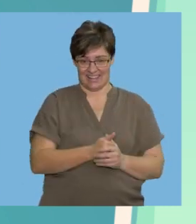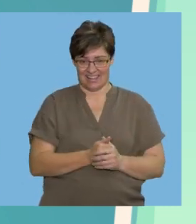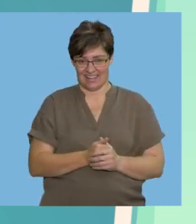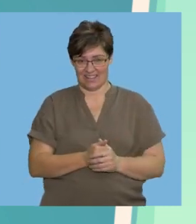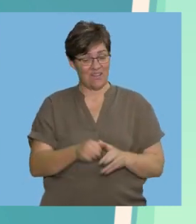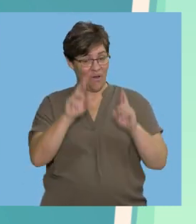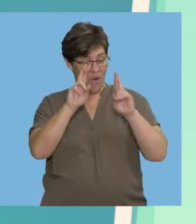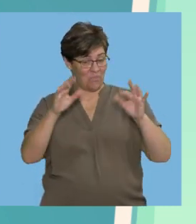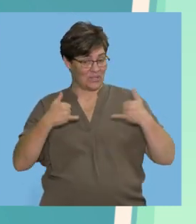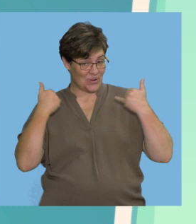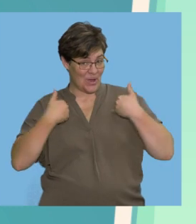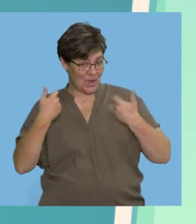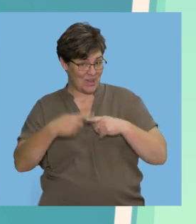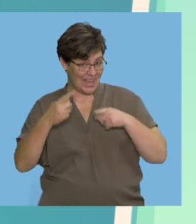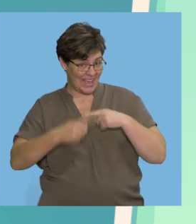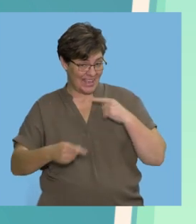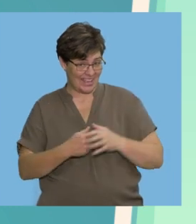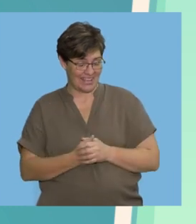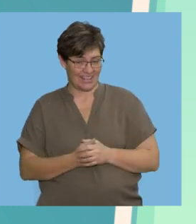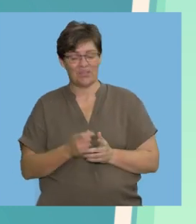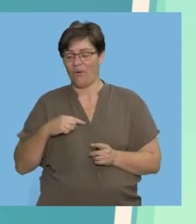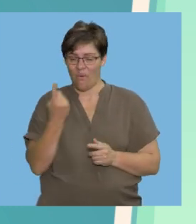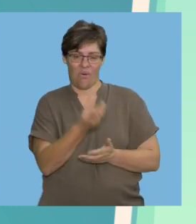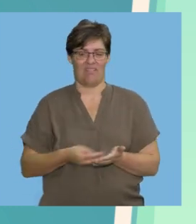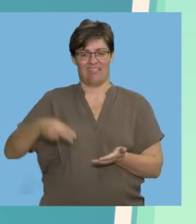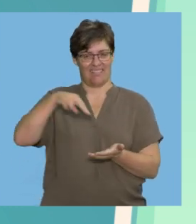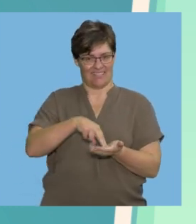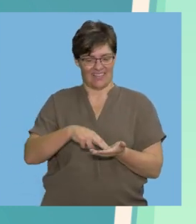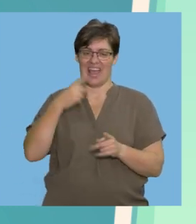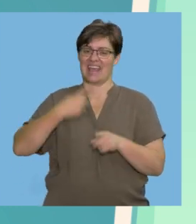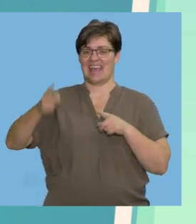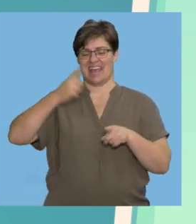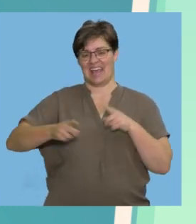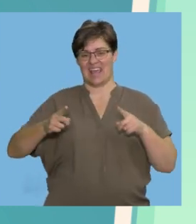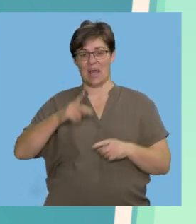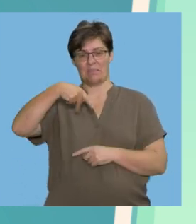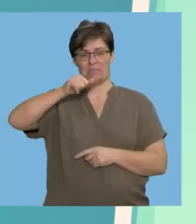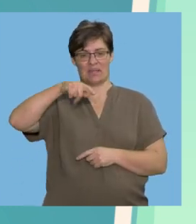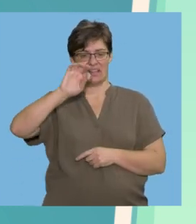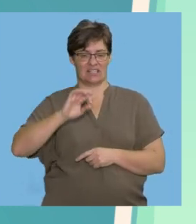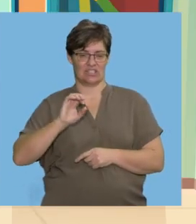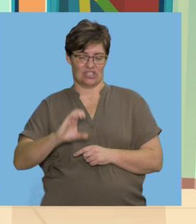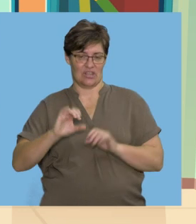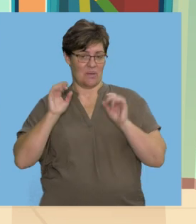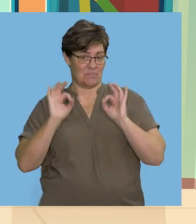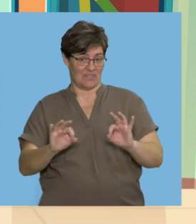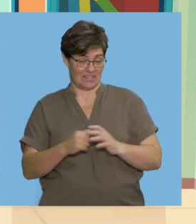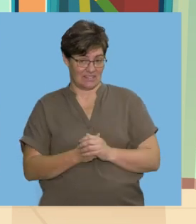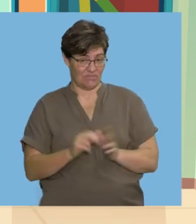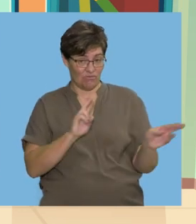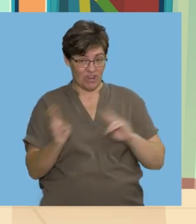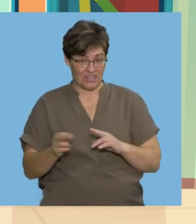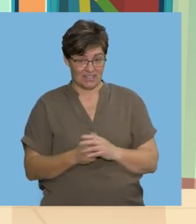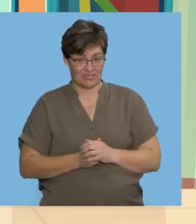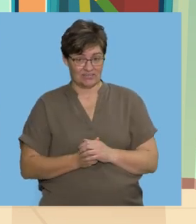remain standing I hope you have fun playing Let's all stand up to play our game Pitch perfect